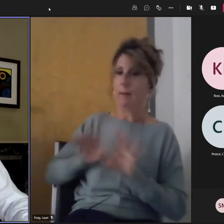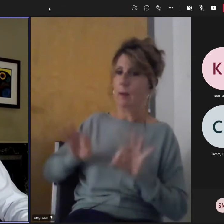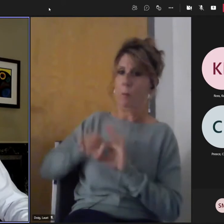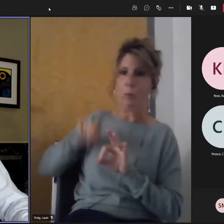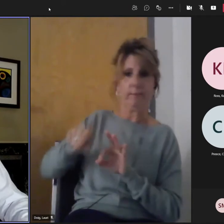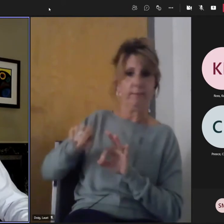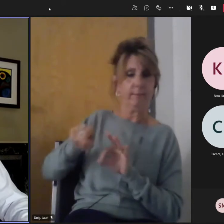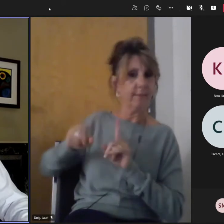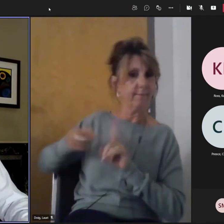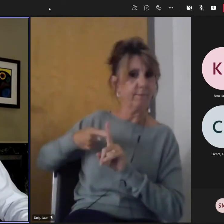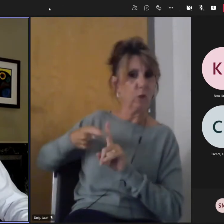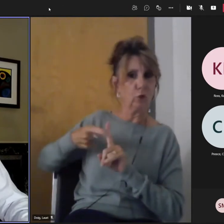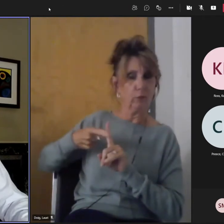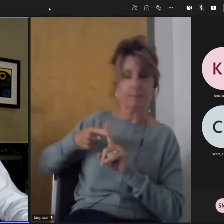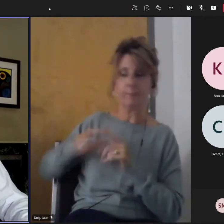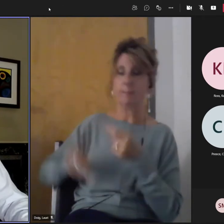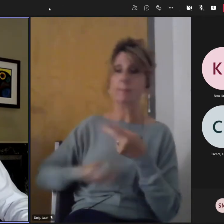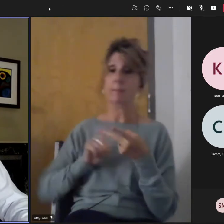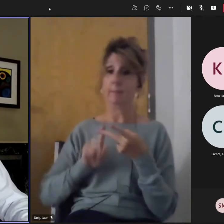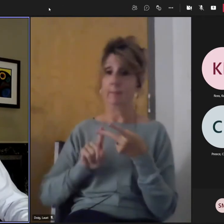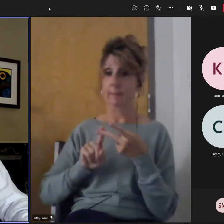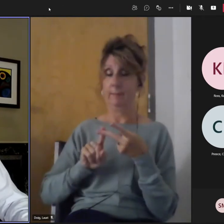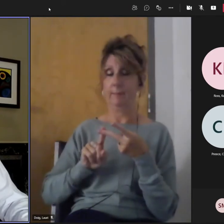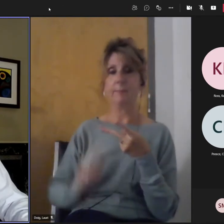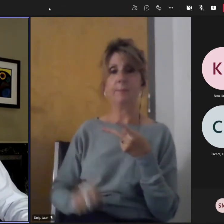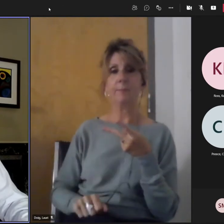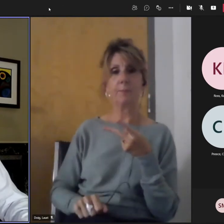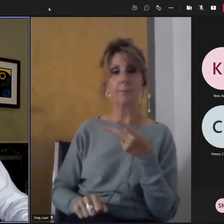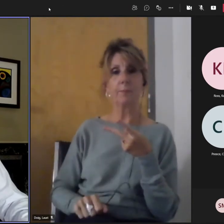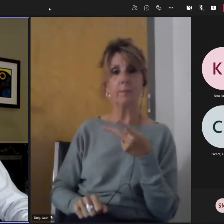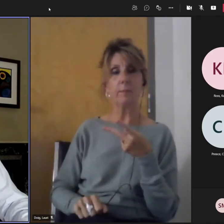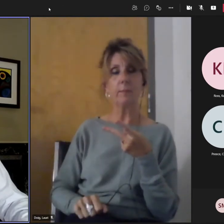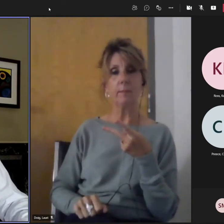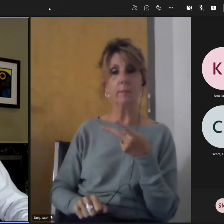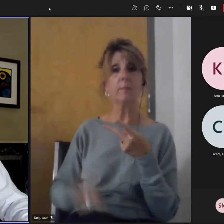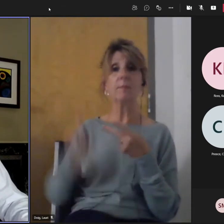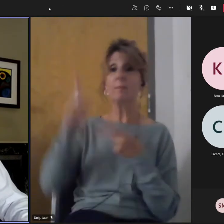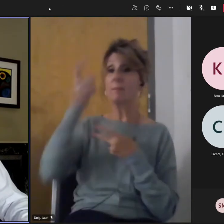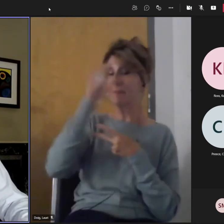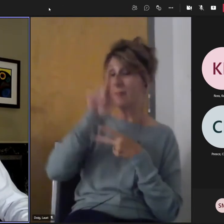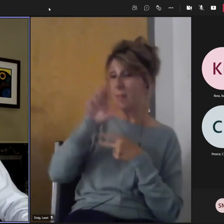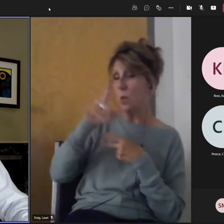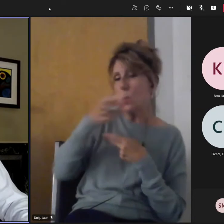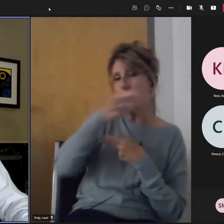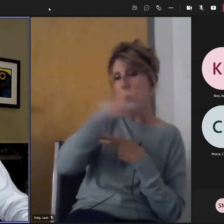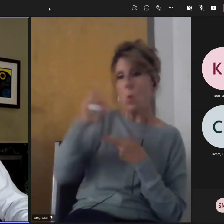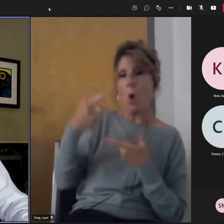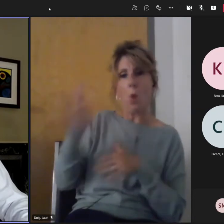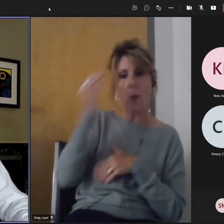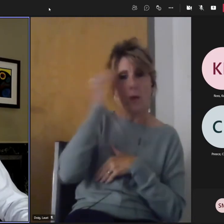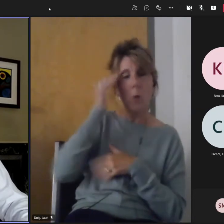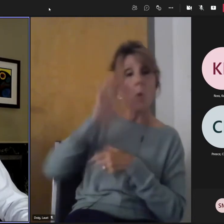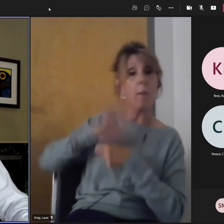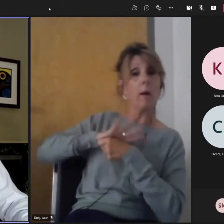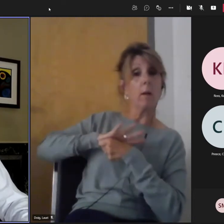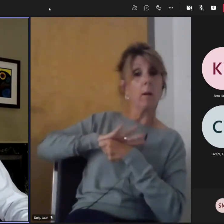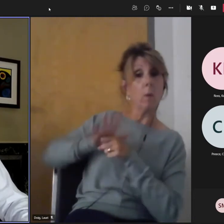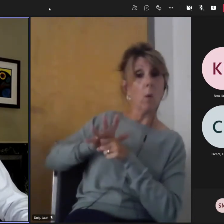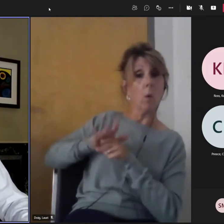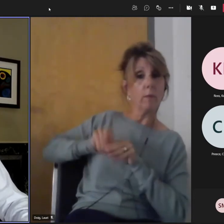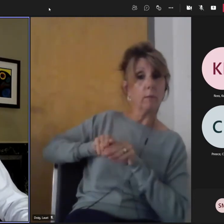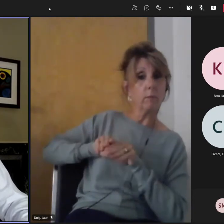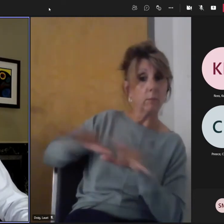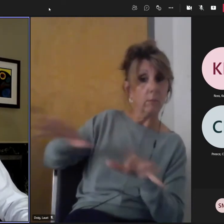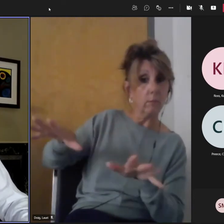equation. The second thing, and I'm sure you know this, that the pandemic, one of the silver linings potentially is